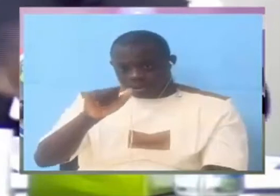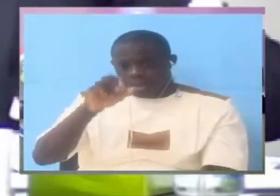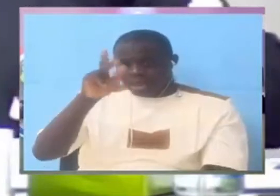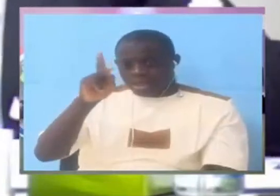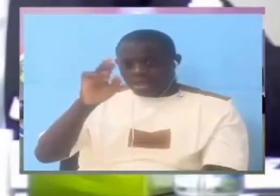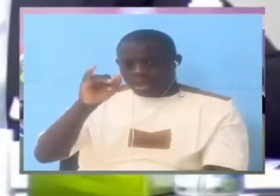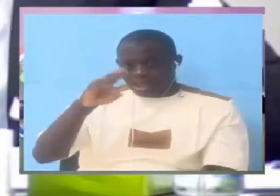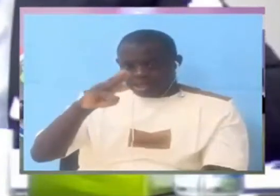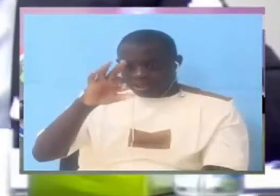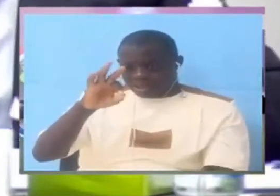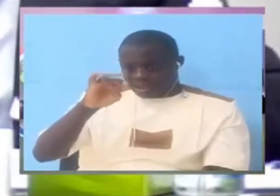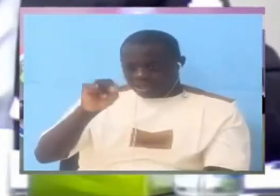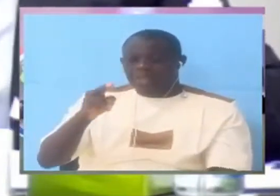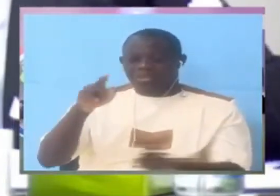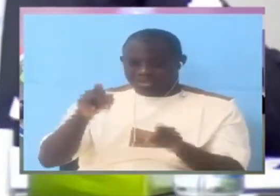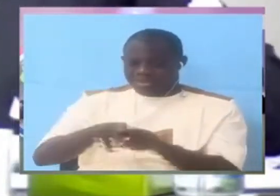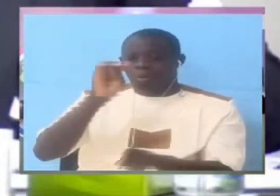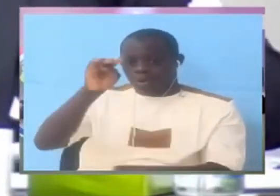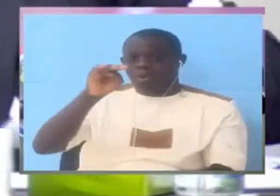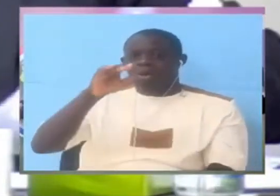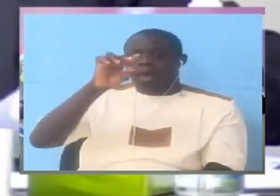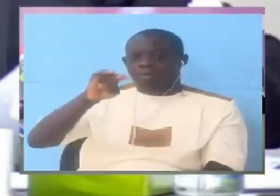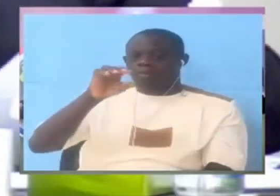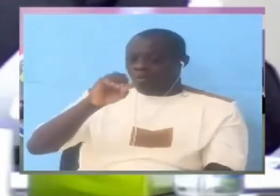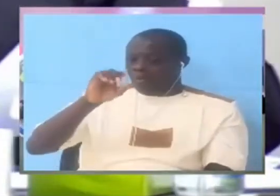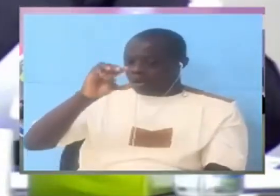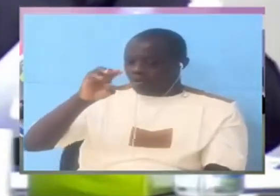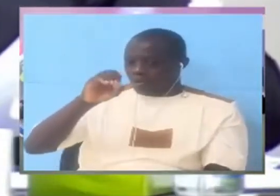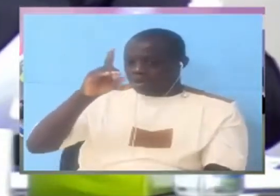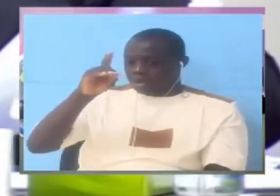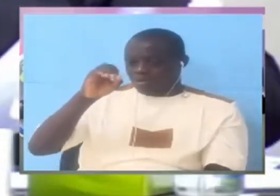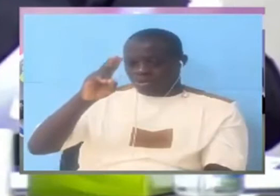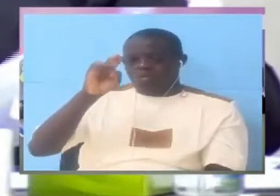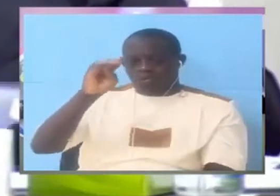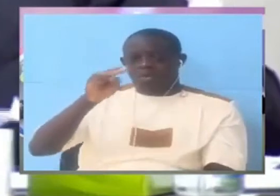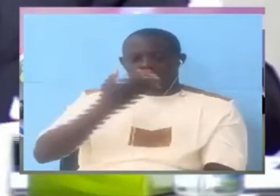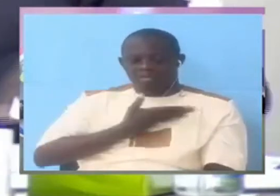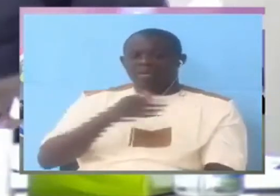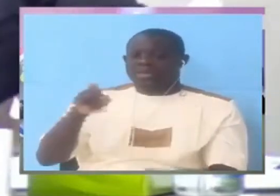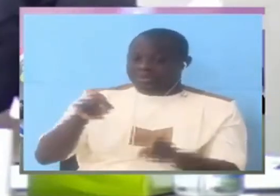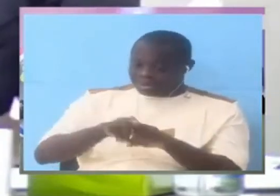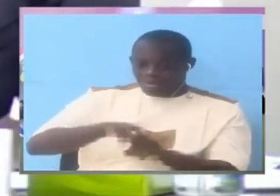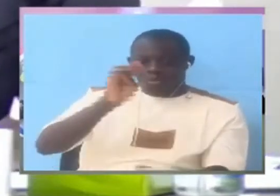He also mentioned Momodu Pika Jalo. He also mentioned Saini Mane.